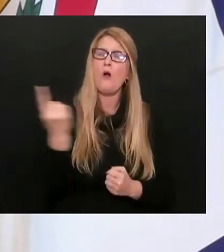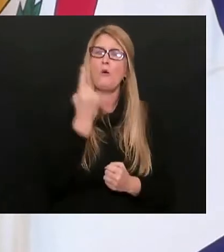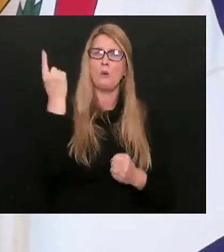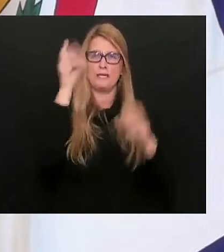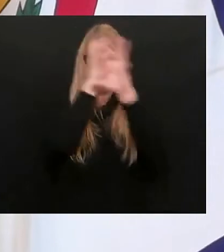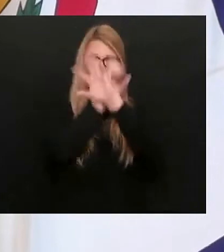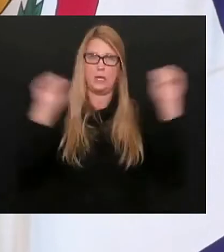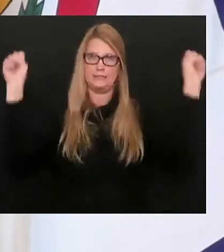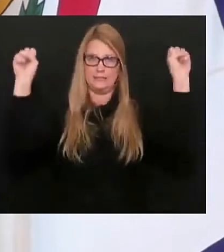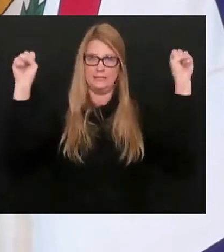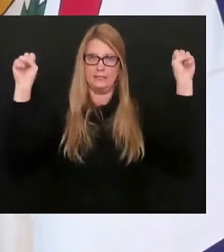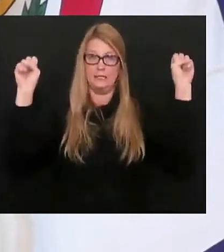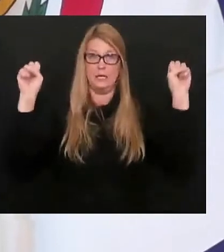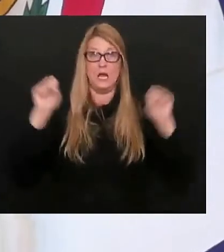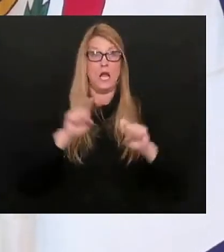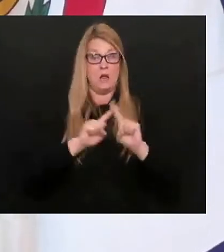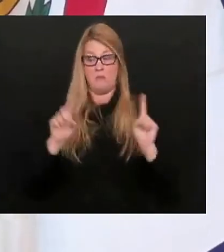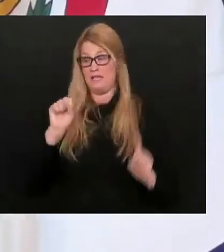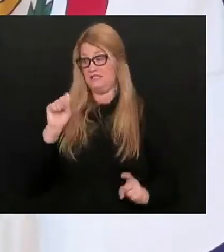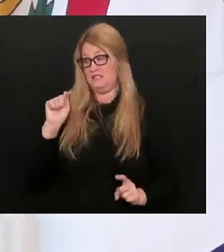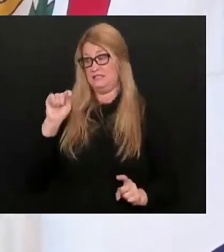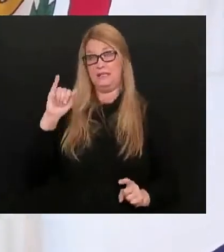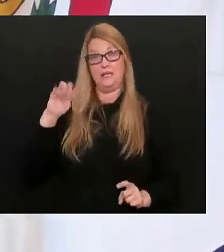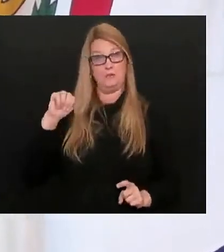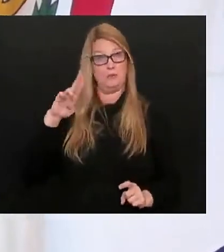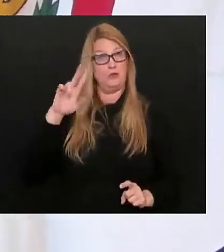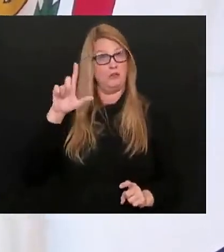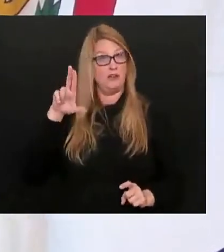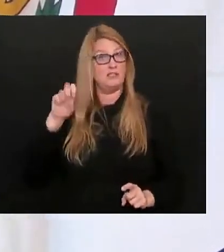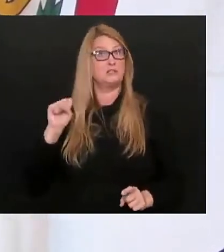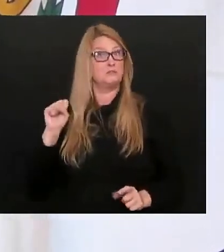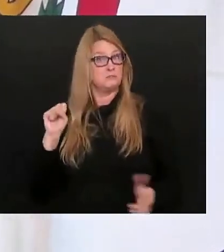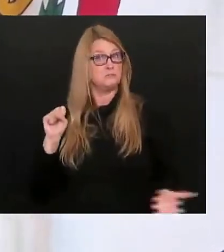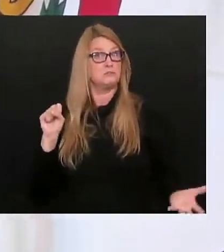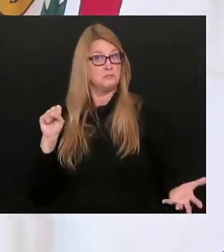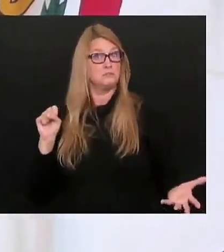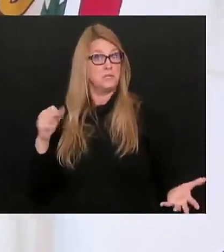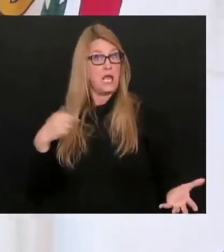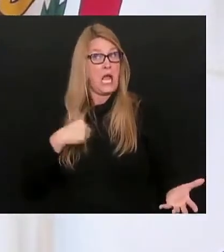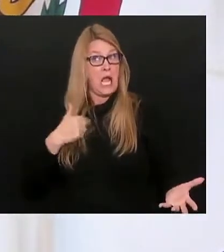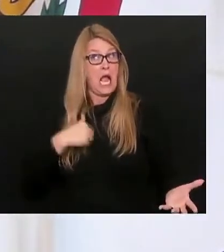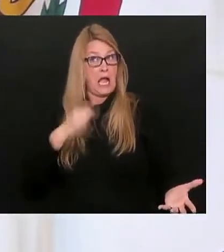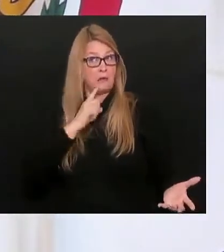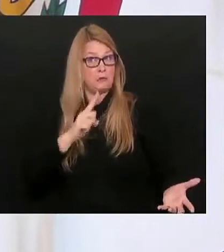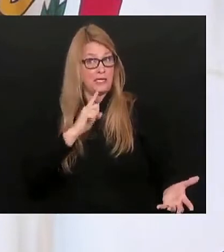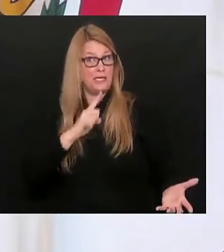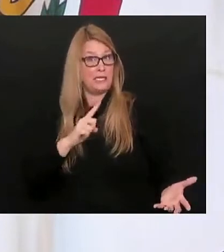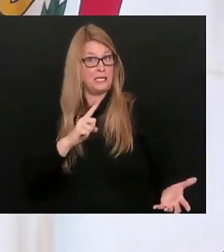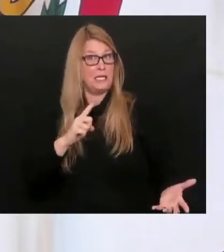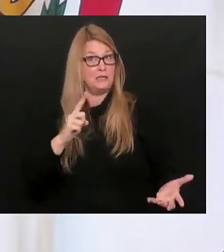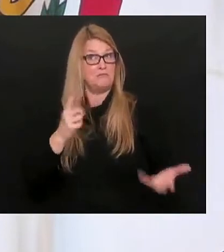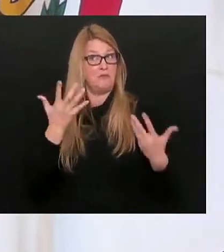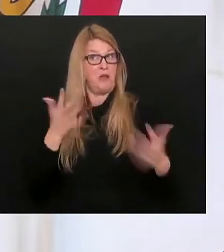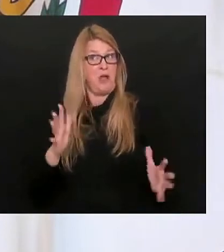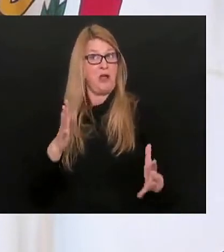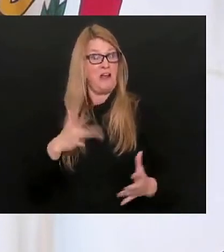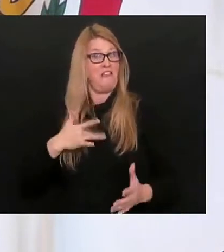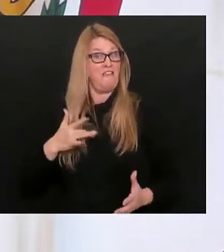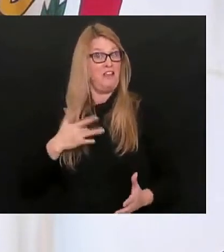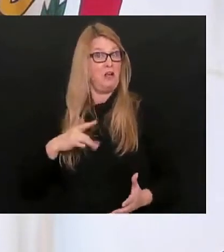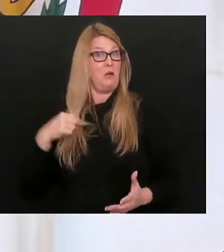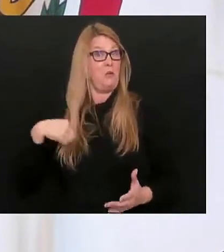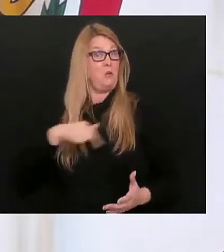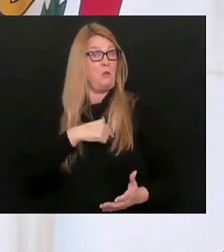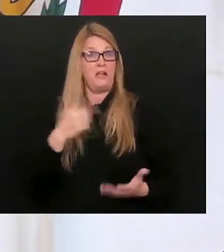From the standpoint of stimulus, I've said it over and over and over. I really think we have proven to ourselves how we have